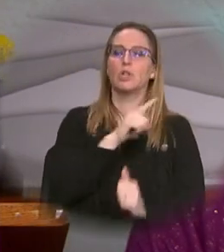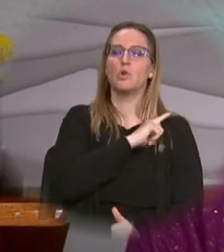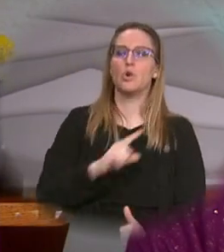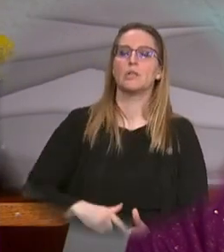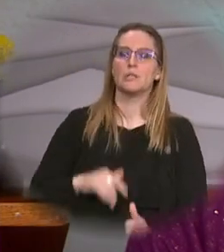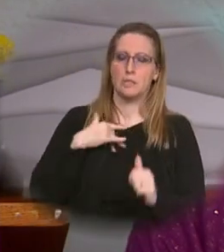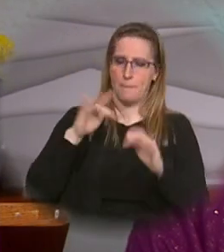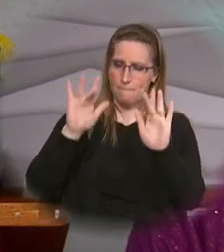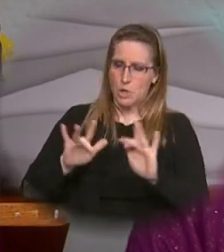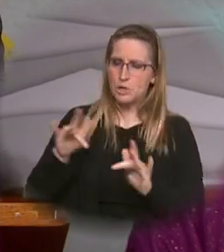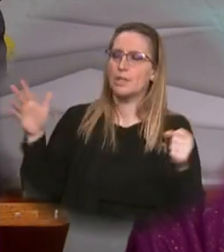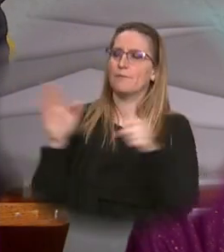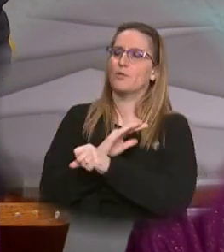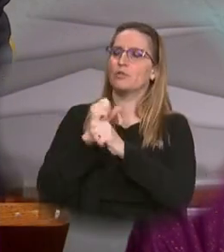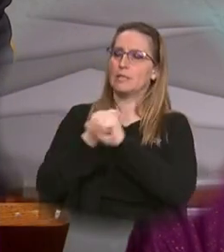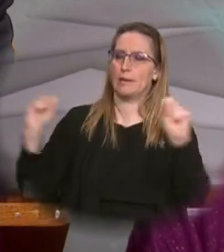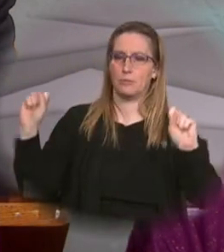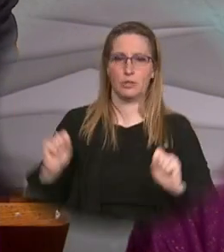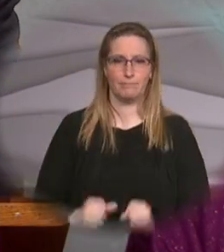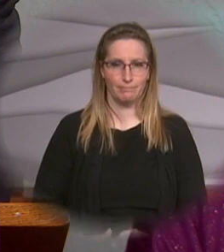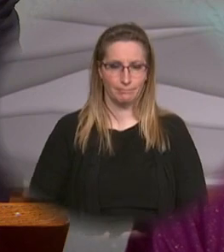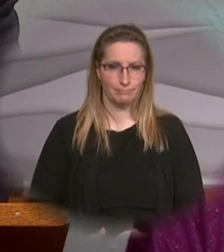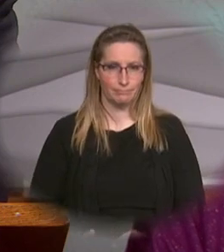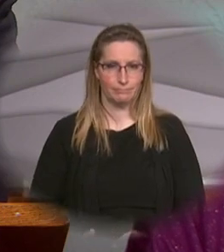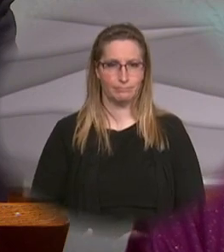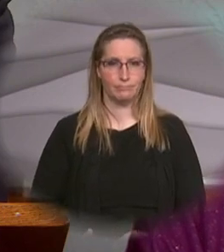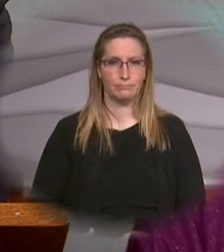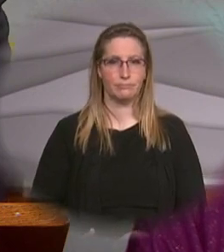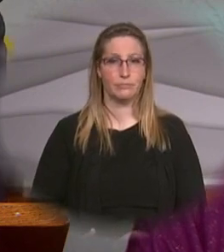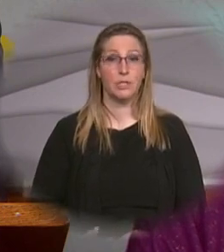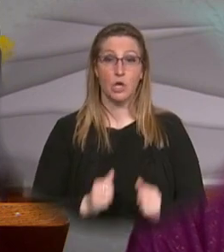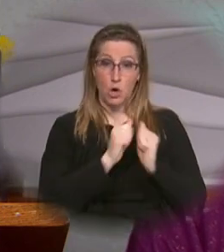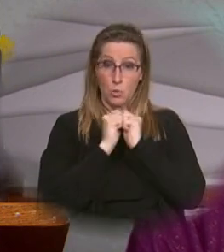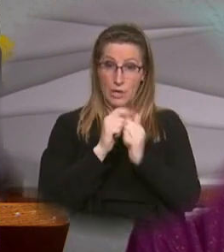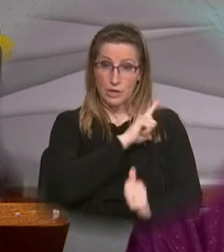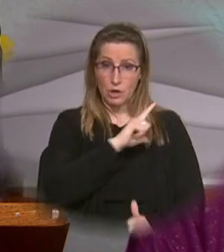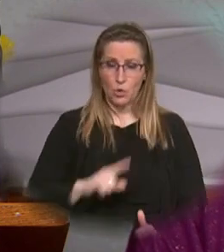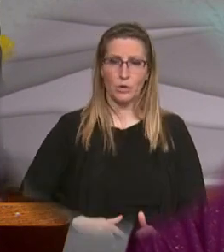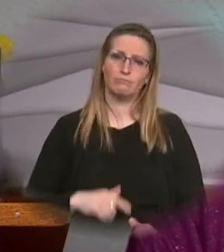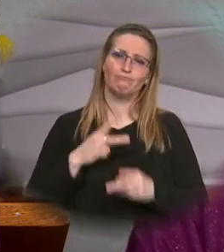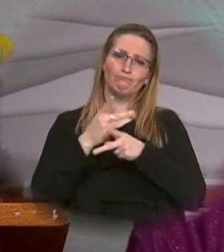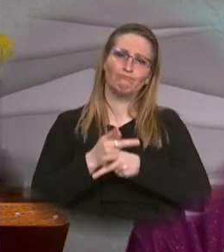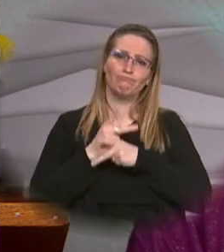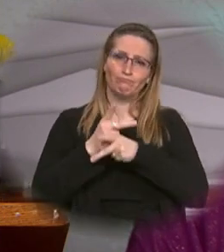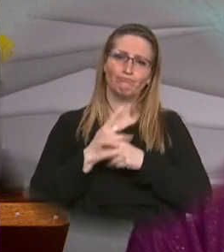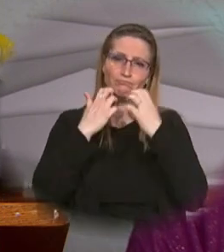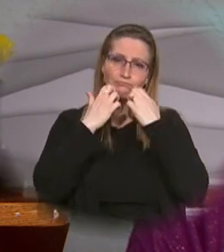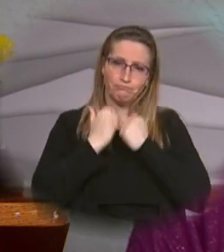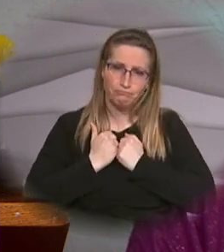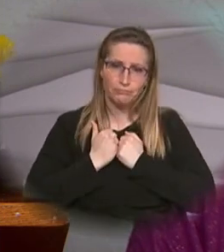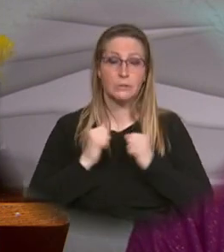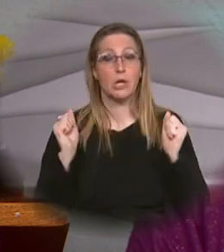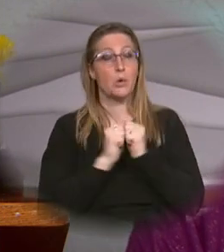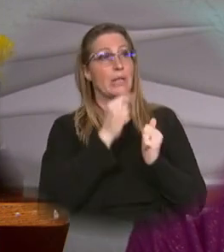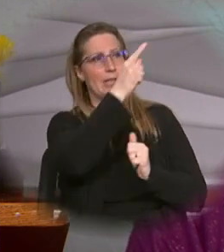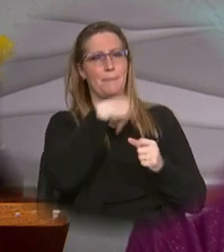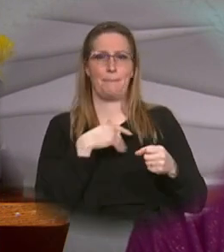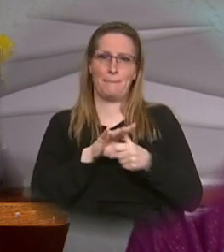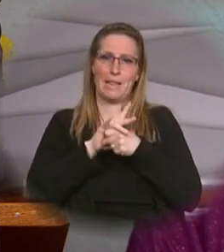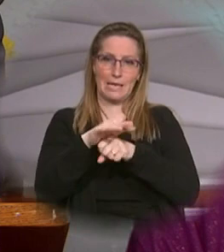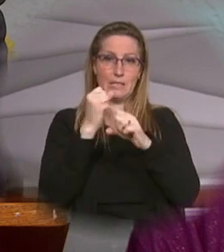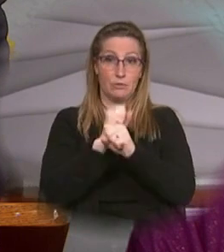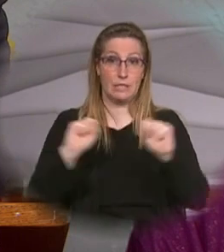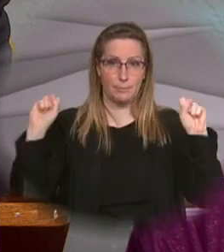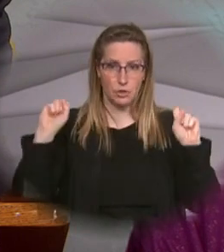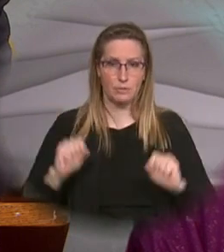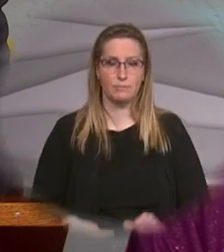mercy and fullness of redemption for with the Lord is kindness and with him is plenteous redemption